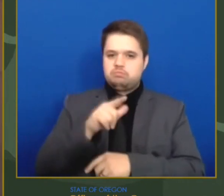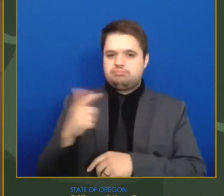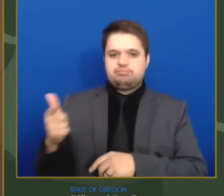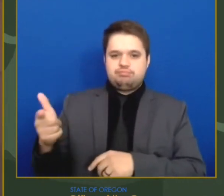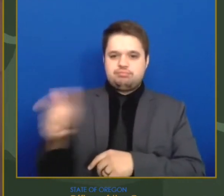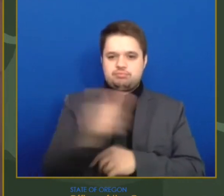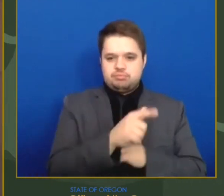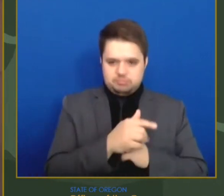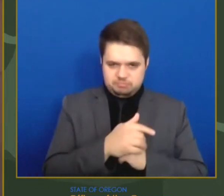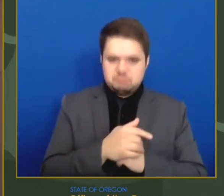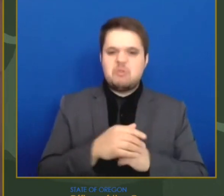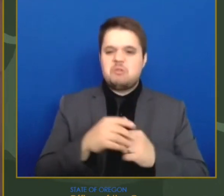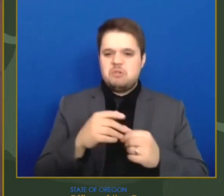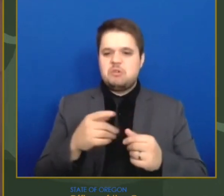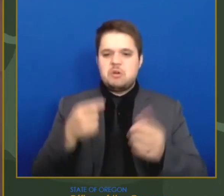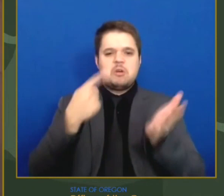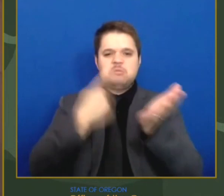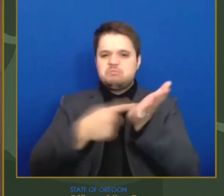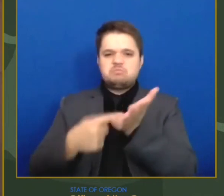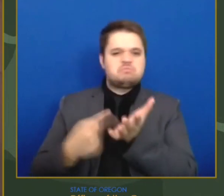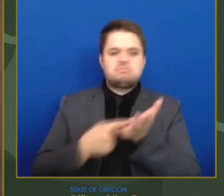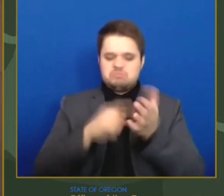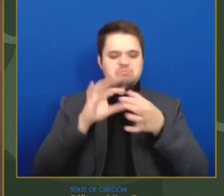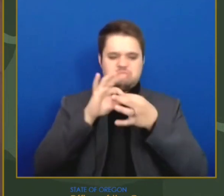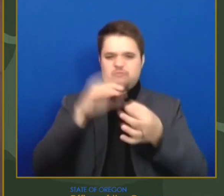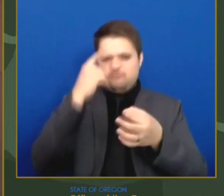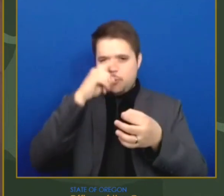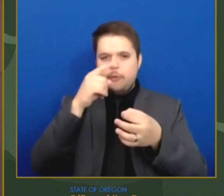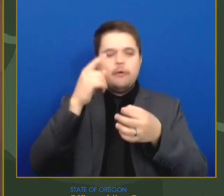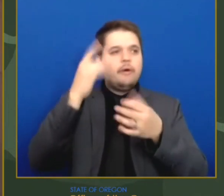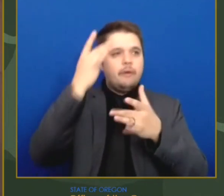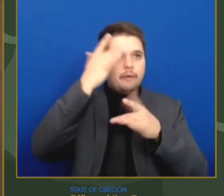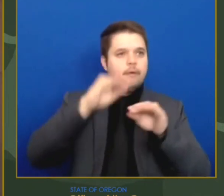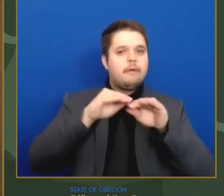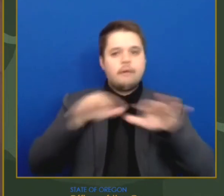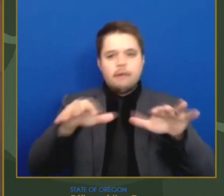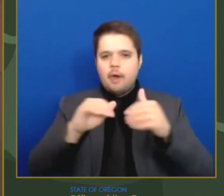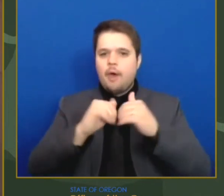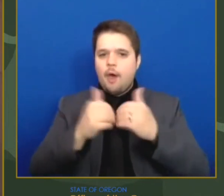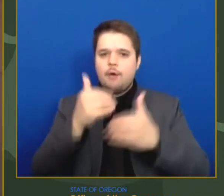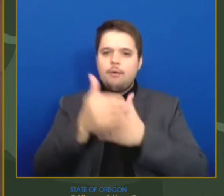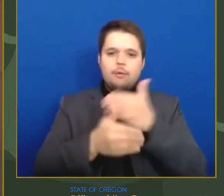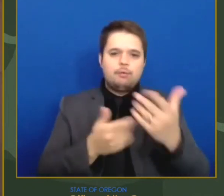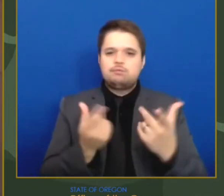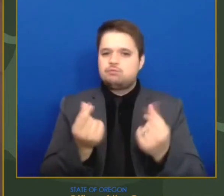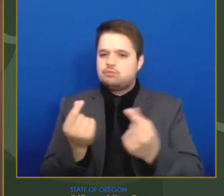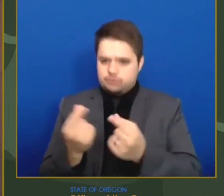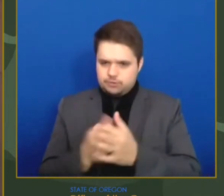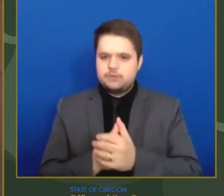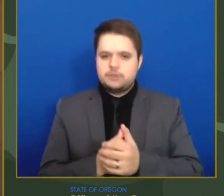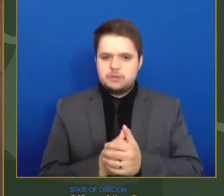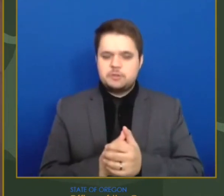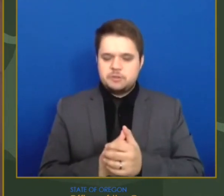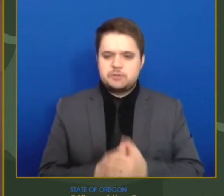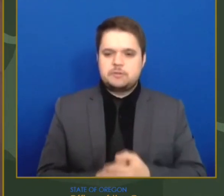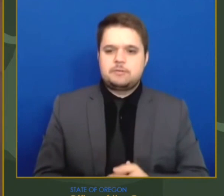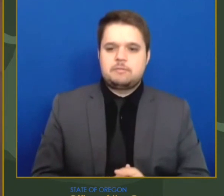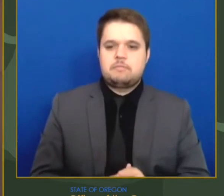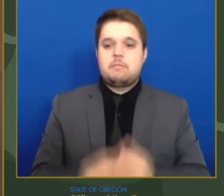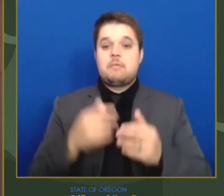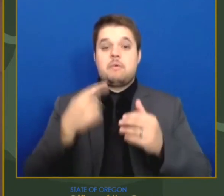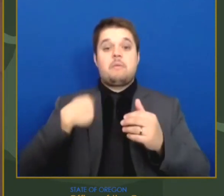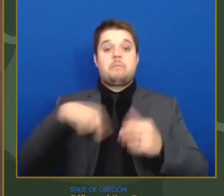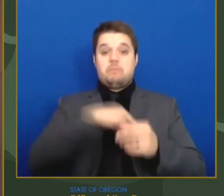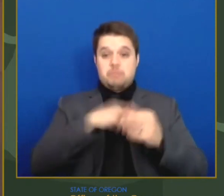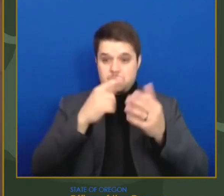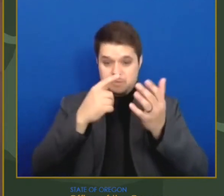OHSU School of Medicine. I invited these public health and medical experts here today to give an update